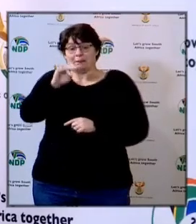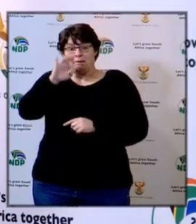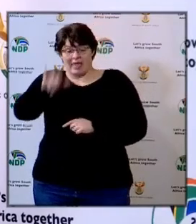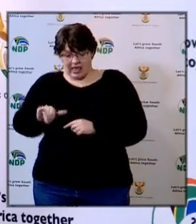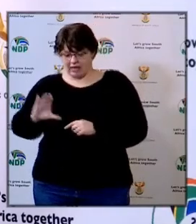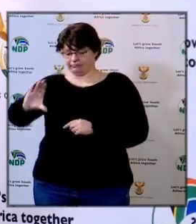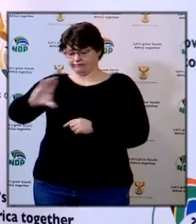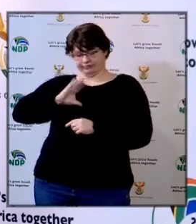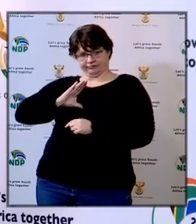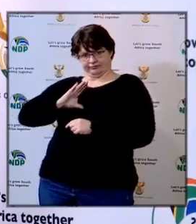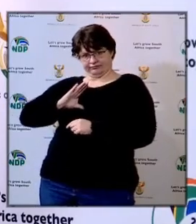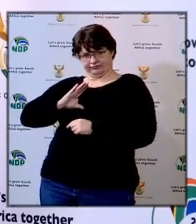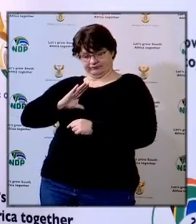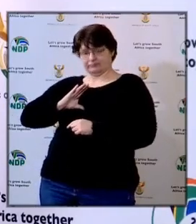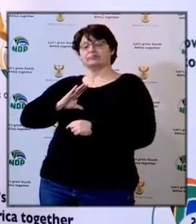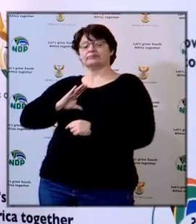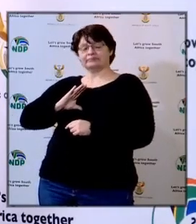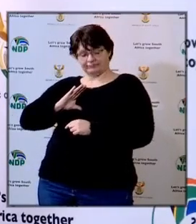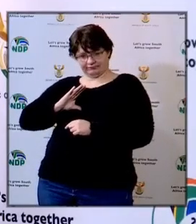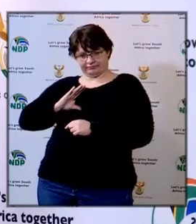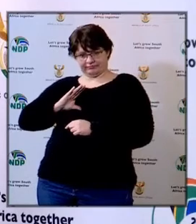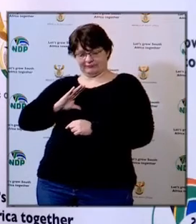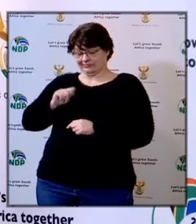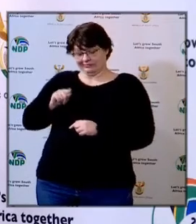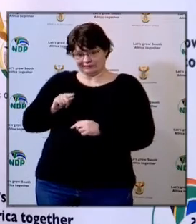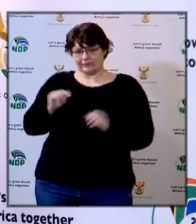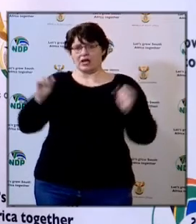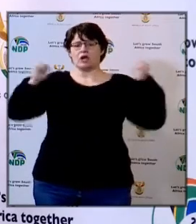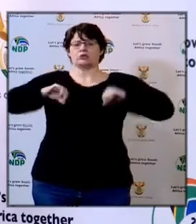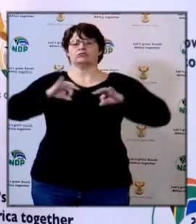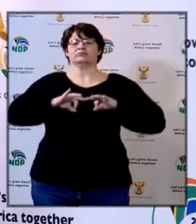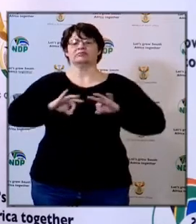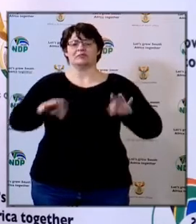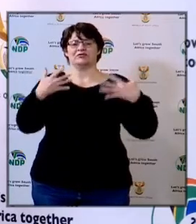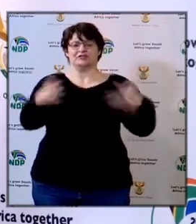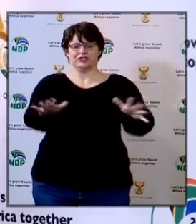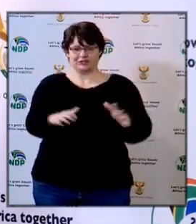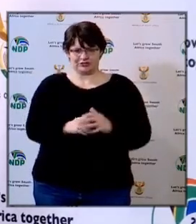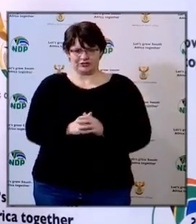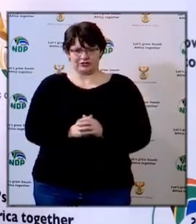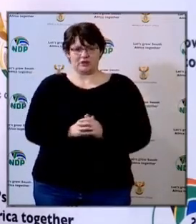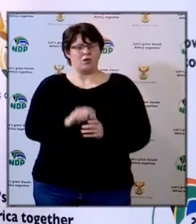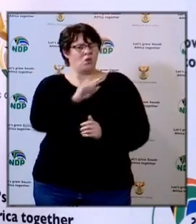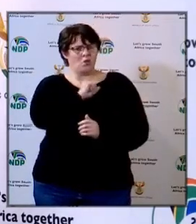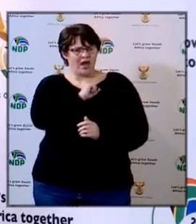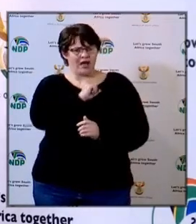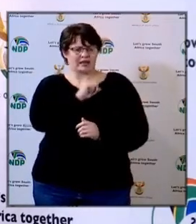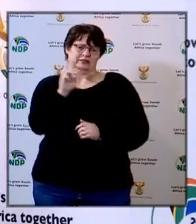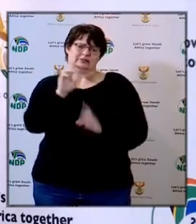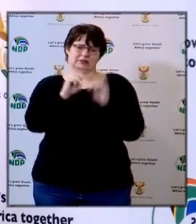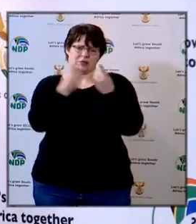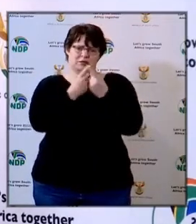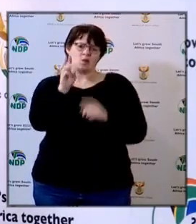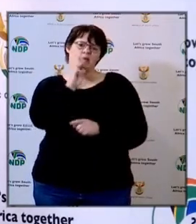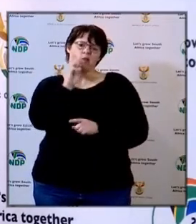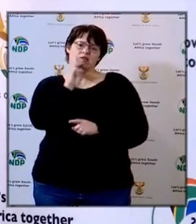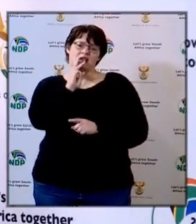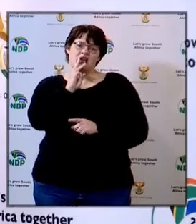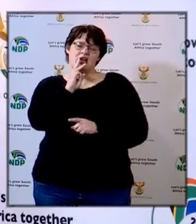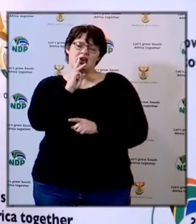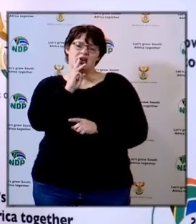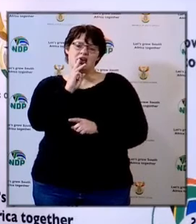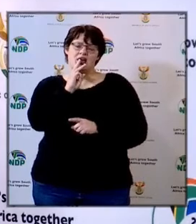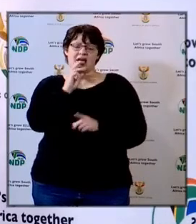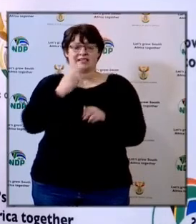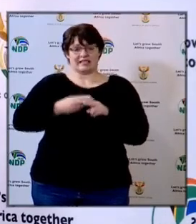we started in Ernest. This agreement was signed following the establishment of Department of Water and Sanitation